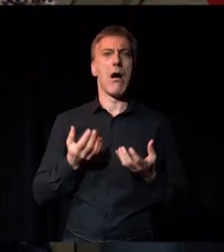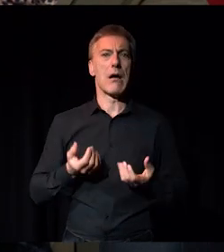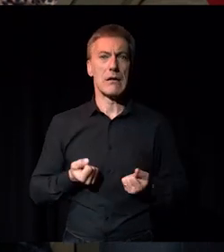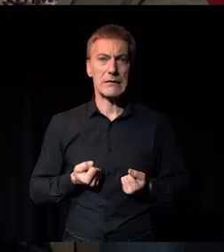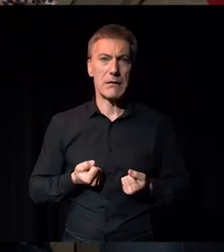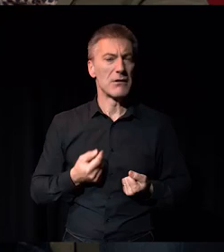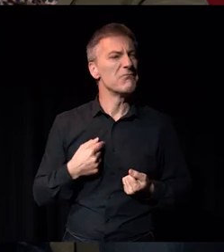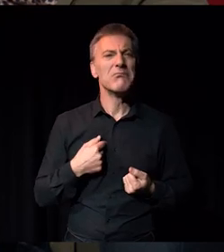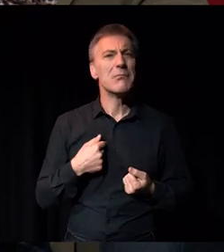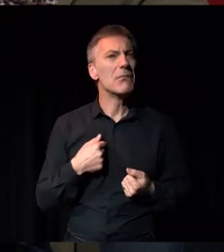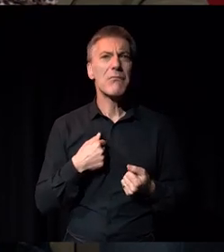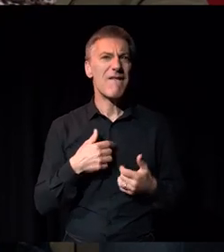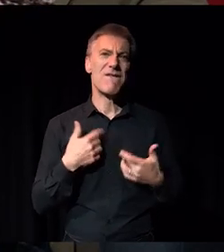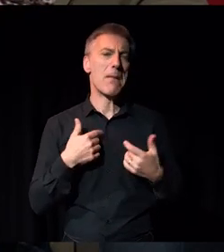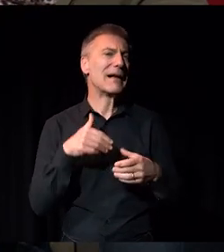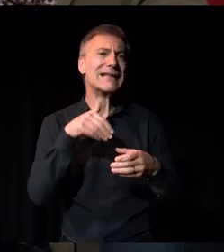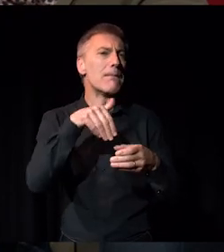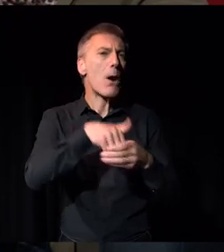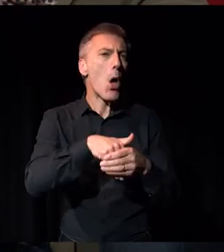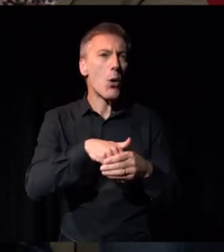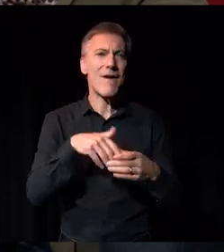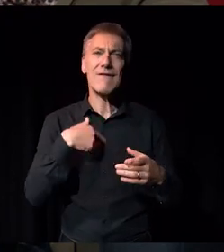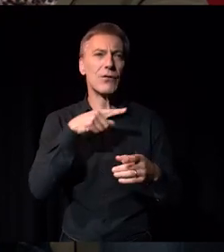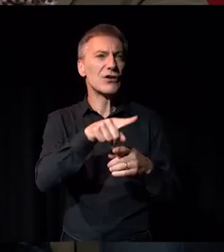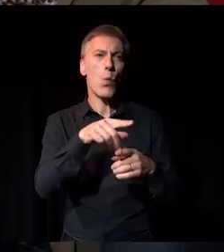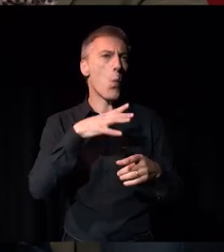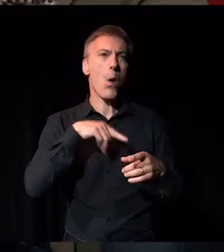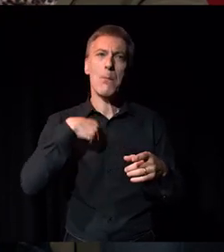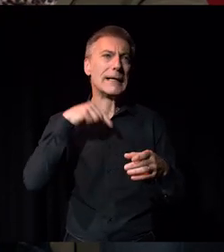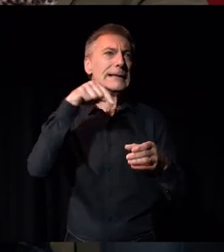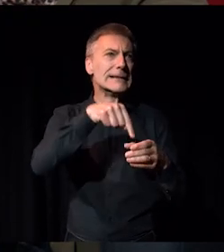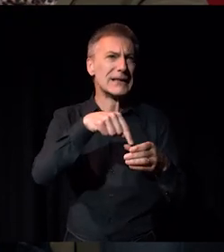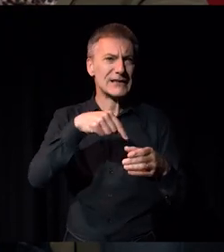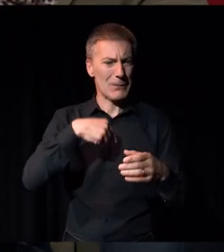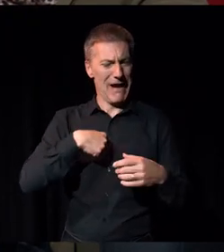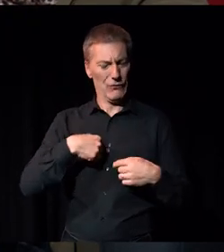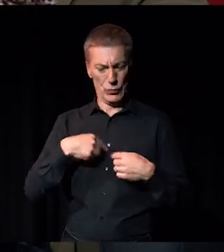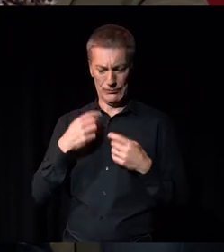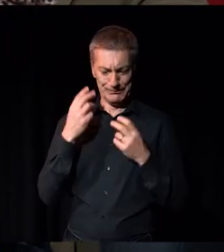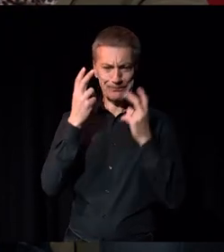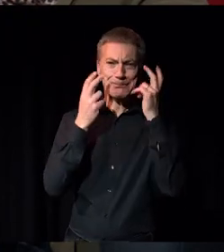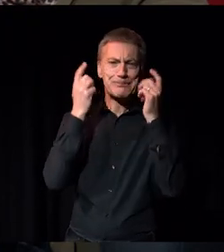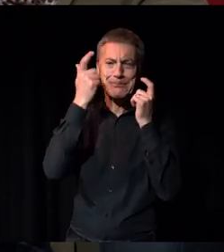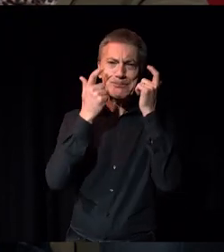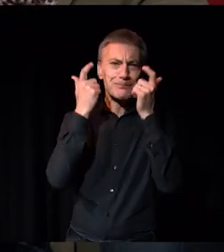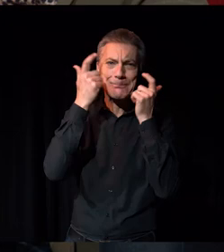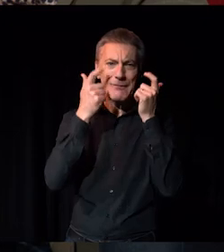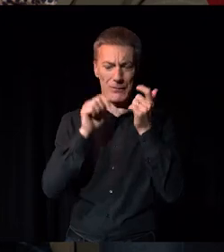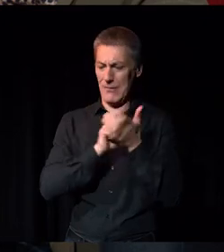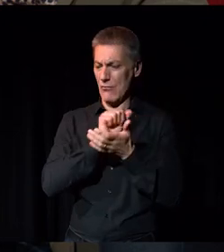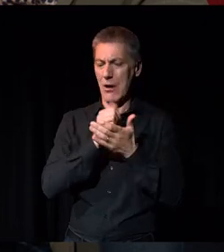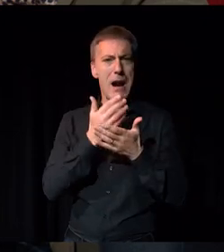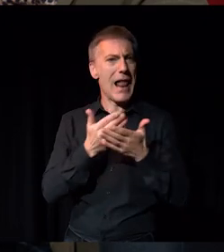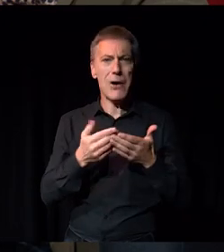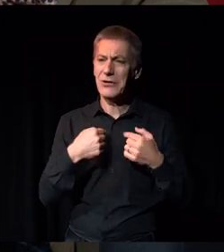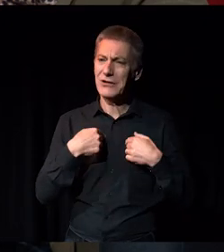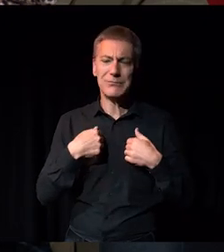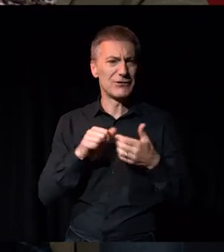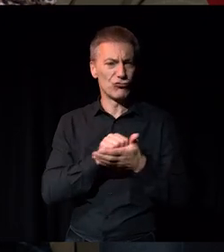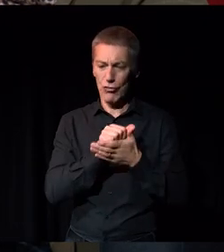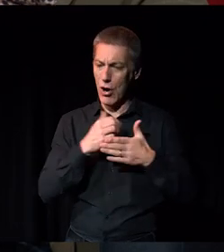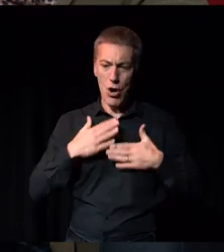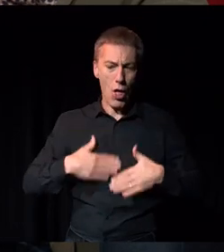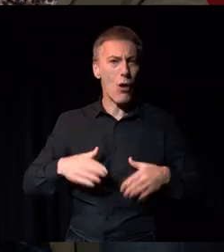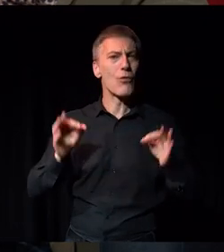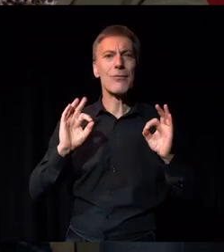Again, I didn't belong in those spaces, and those spaces didn't want me in them. So I had to break that down internally. I didn't speak the right language, I didn't dress right. So the